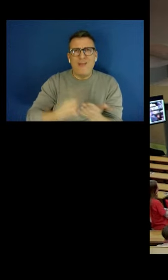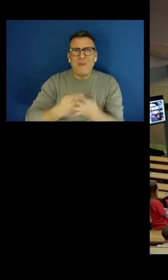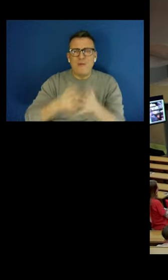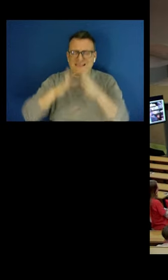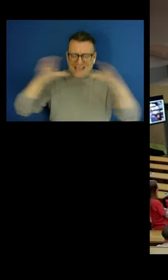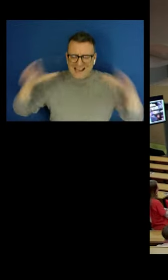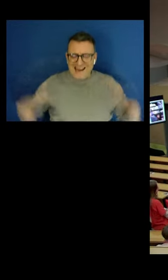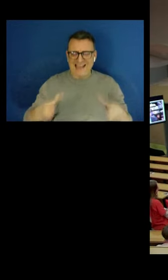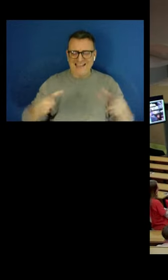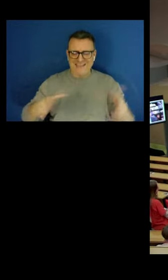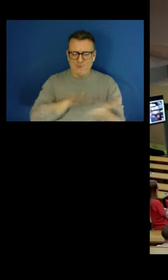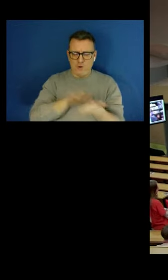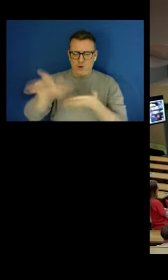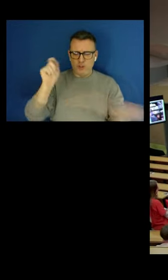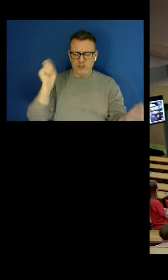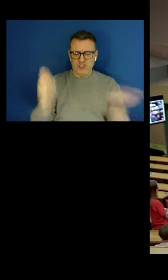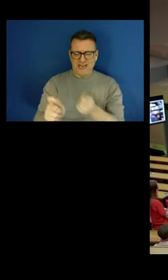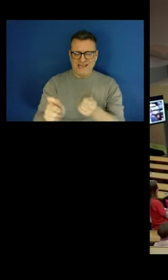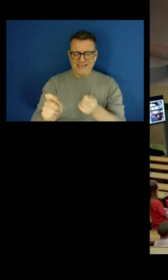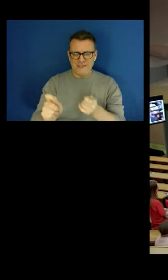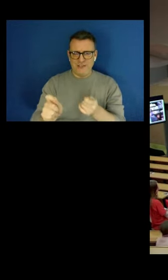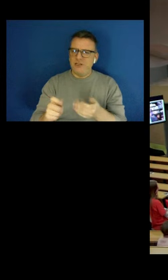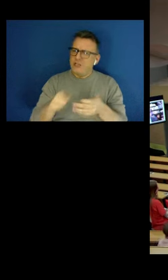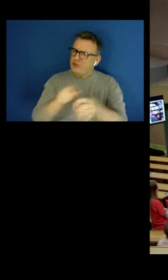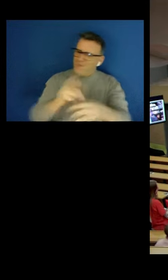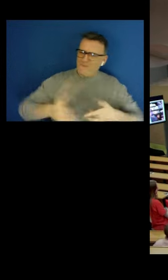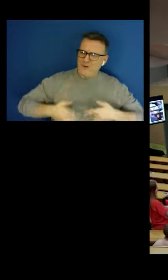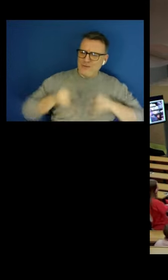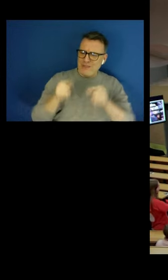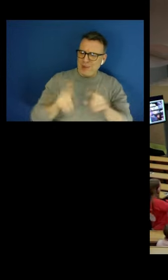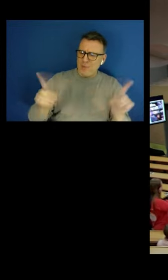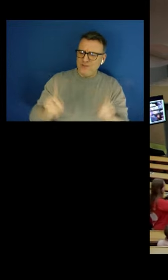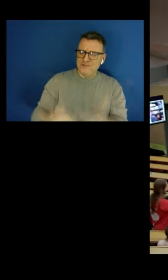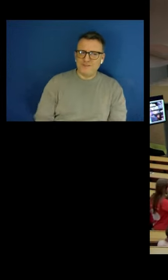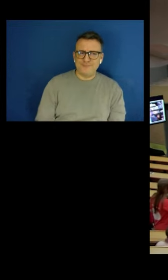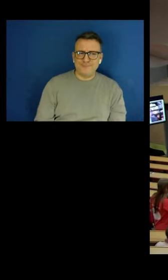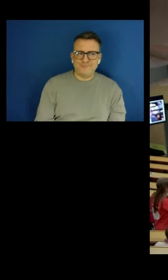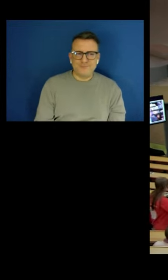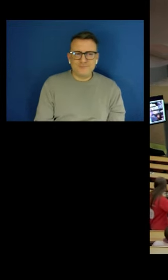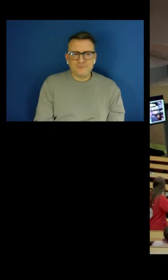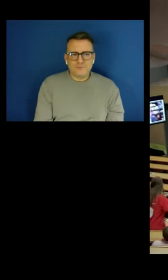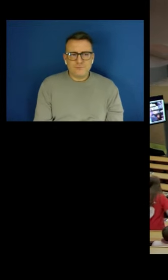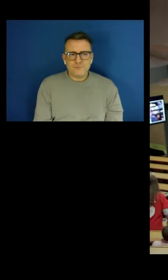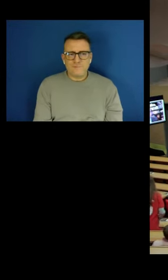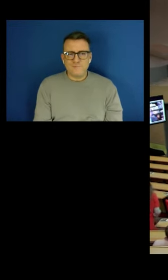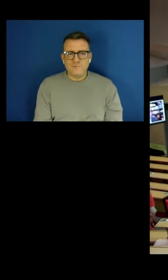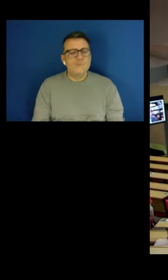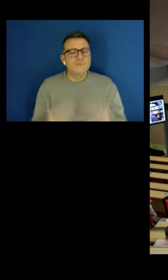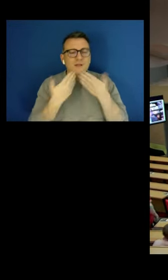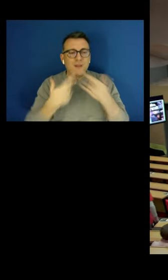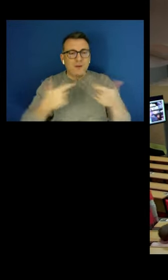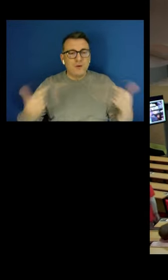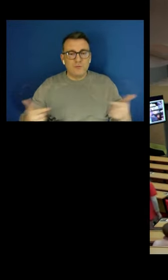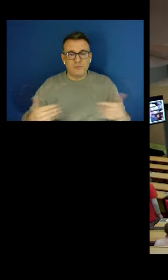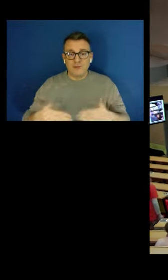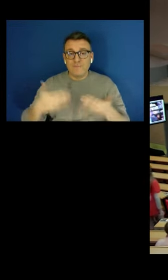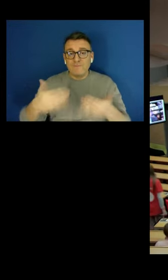And so I wonder what your perspectives are on this and what that means for you. Thank you very much. Here in front, please, as well.